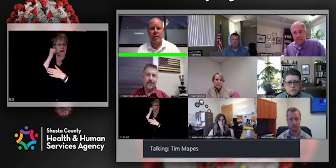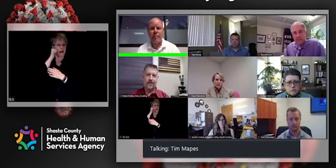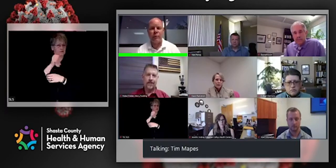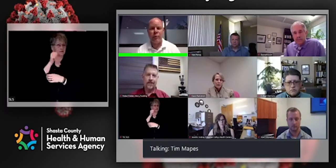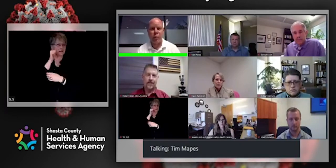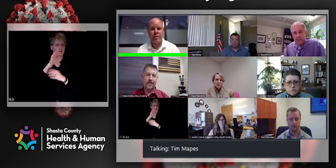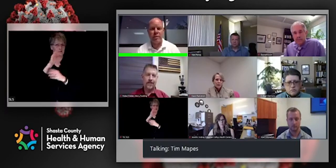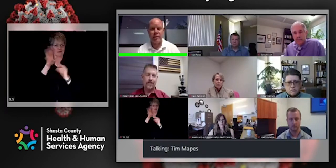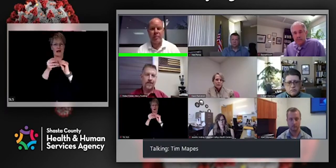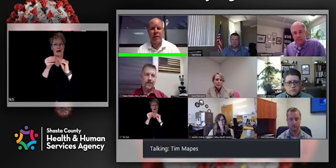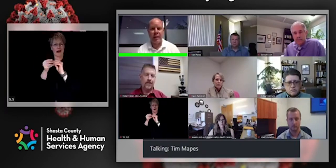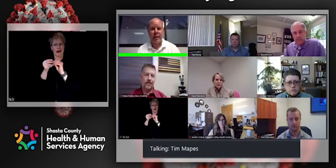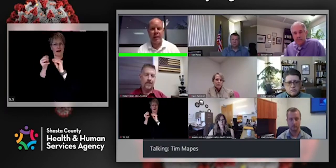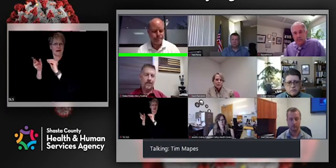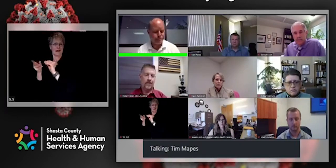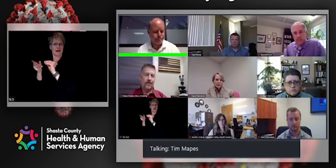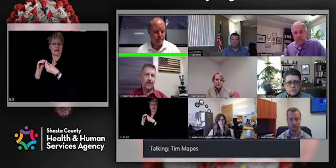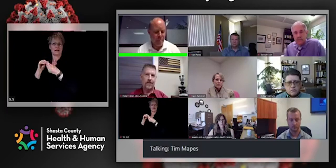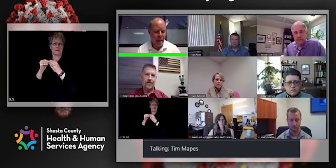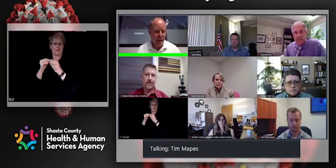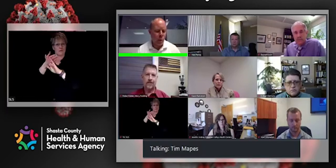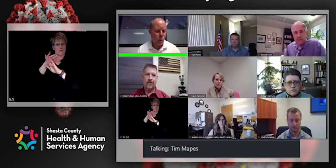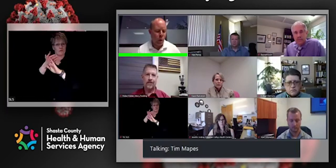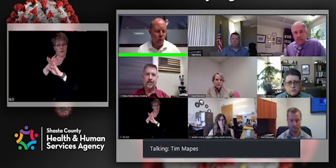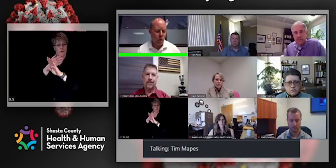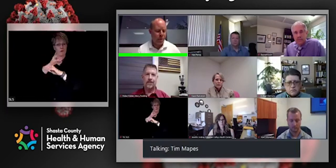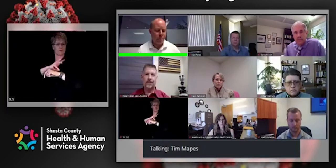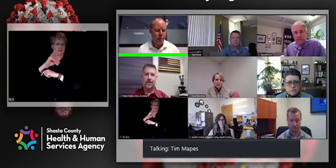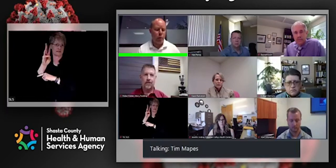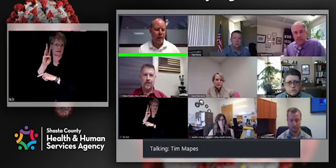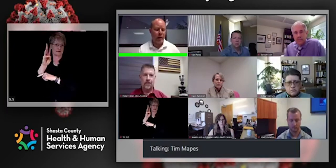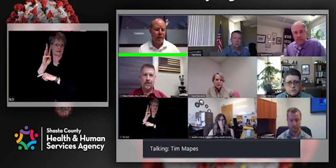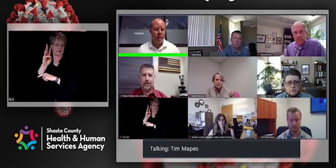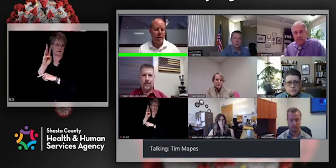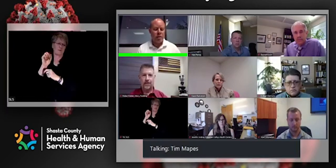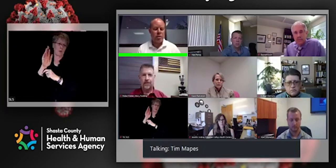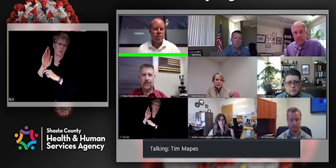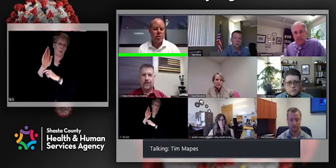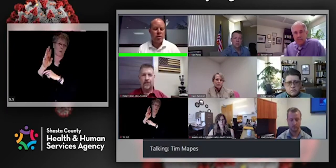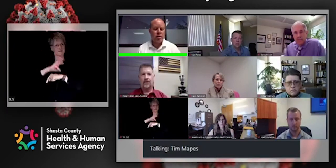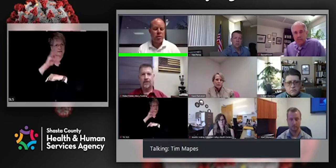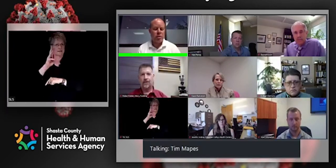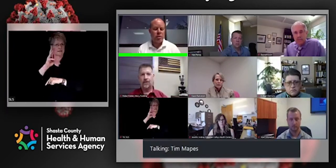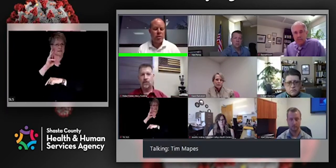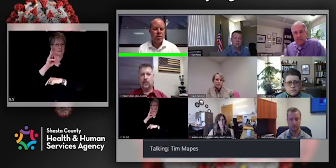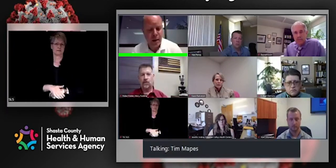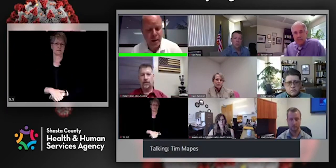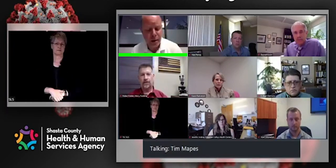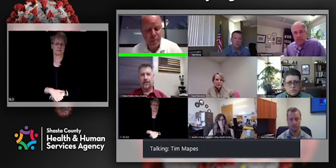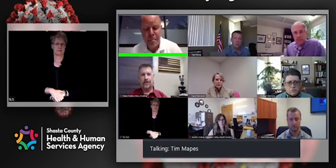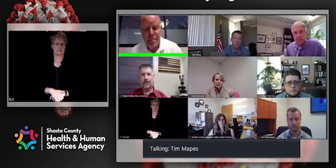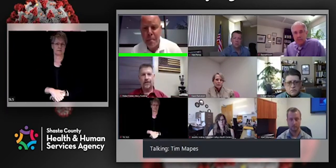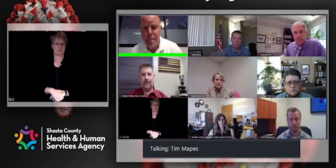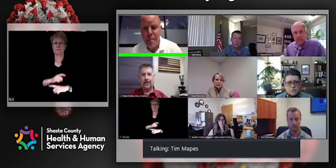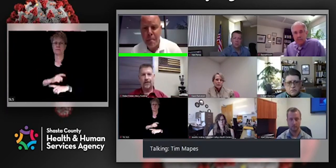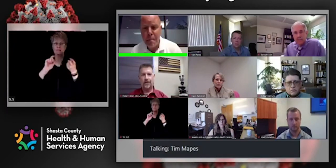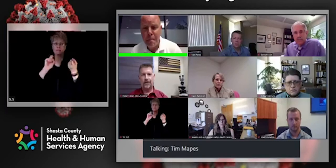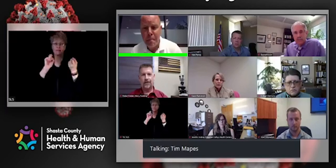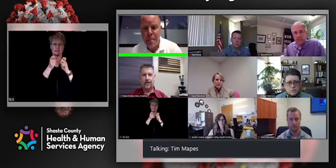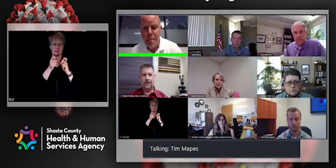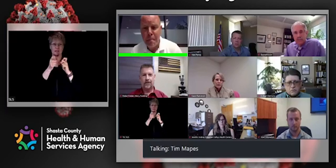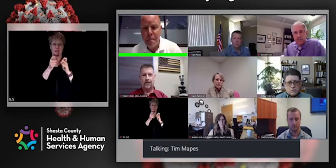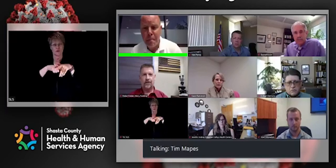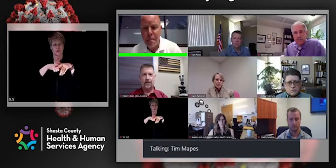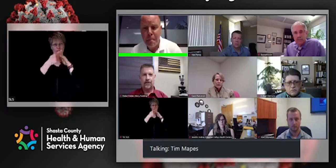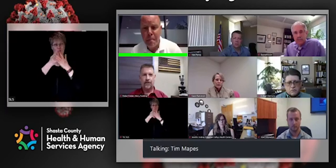at or slightly before 6 PM. And what we're going to be doing starting, it'll be Monday.